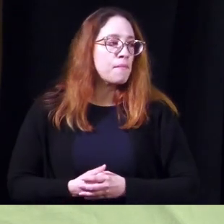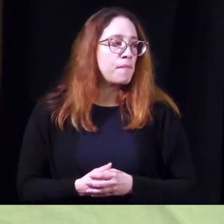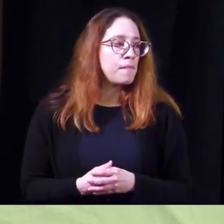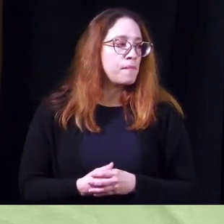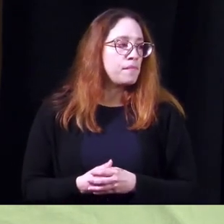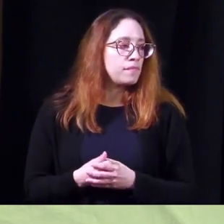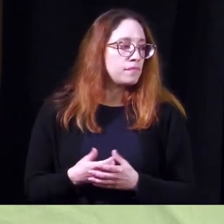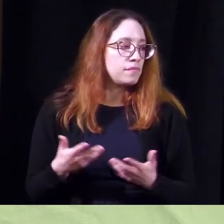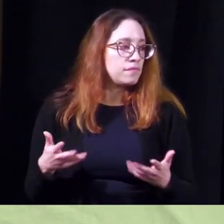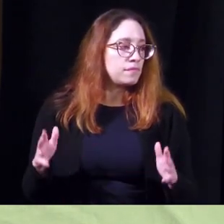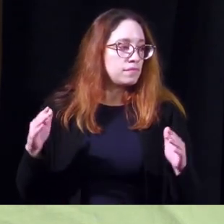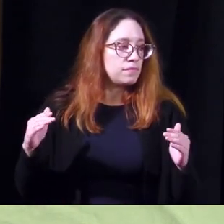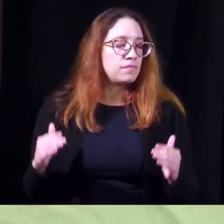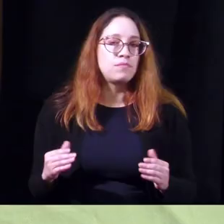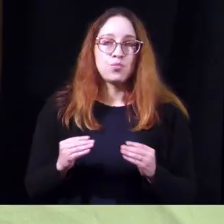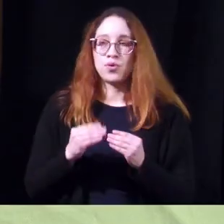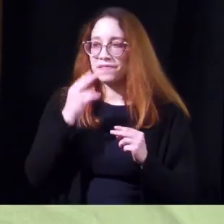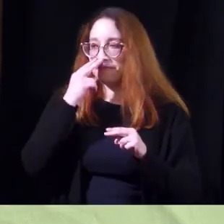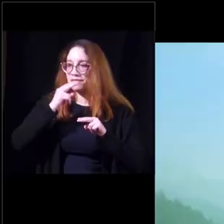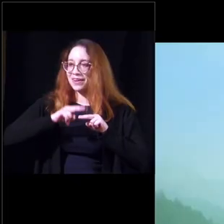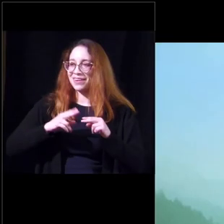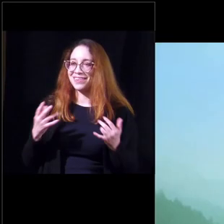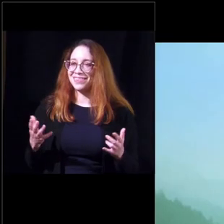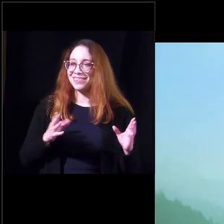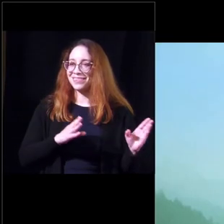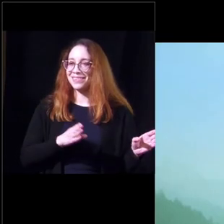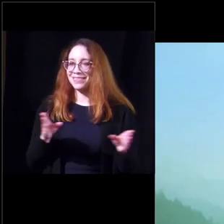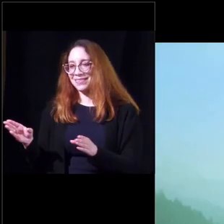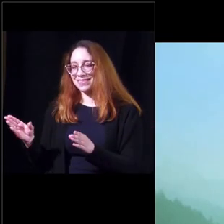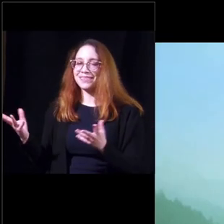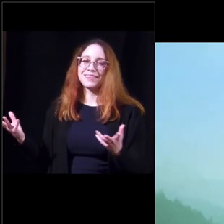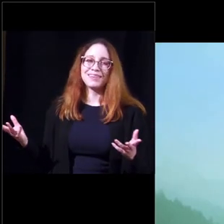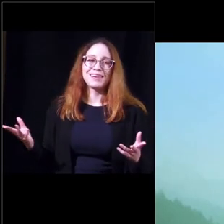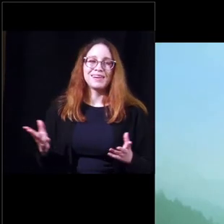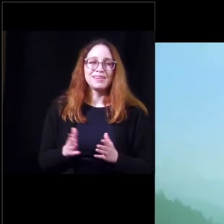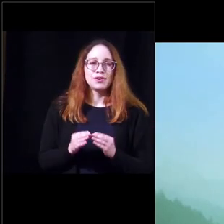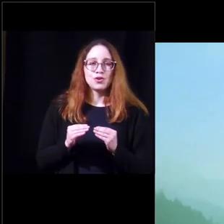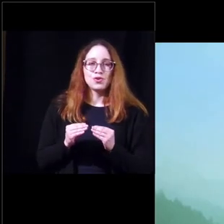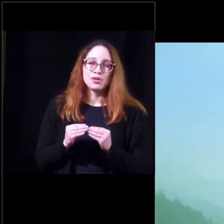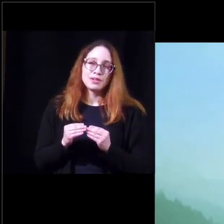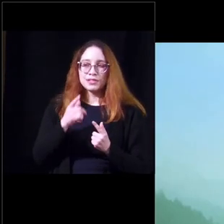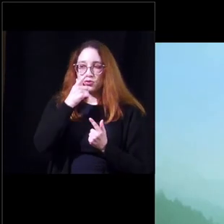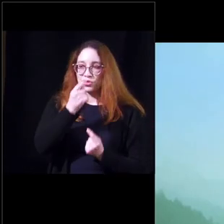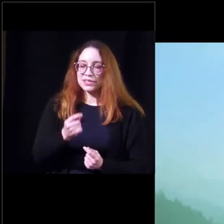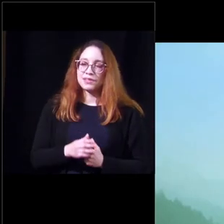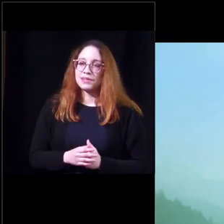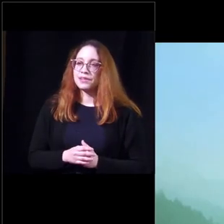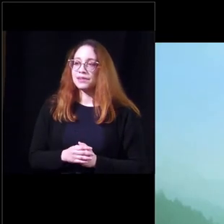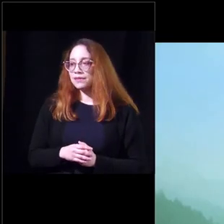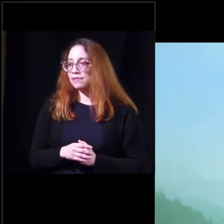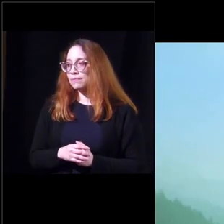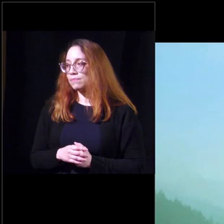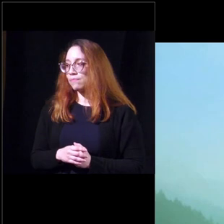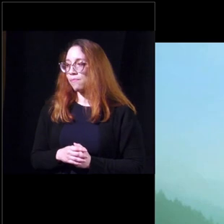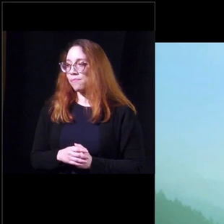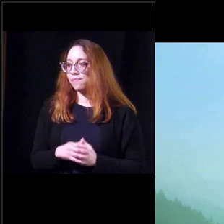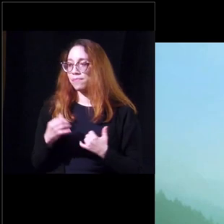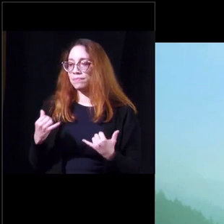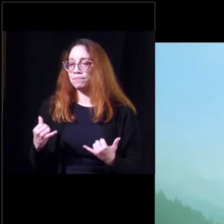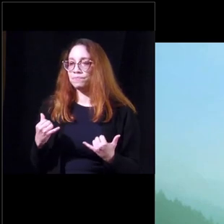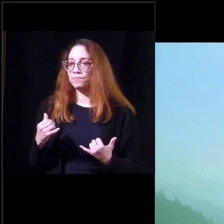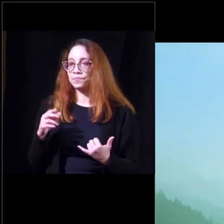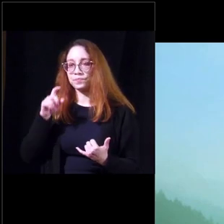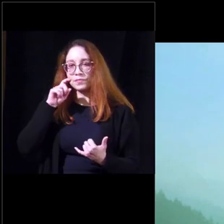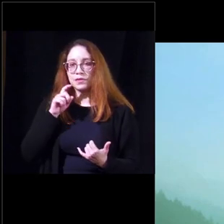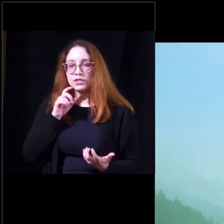so now we're going to talk about something more fun now we go uh uh to something a little more interesting so we're going to talk